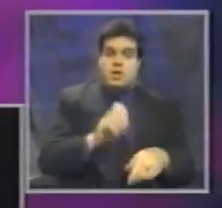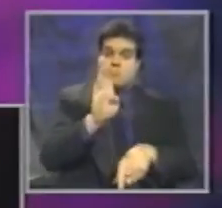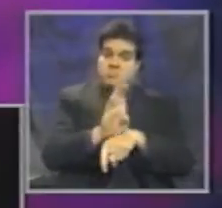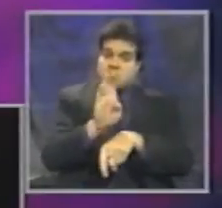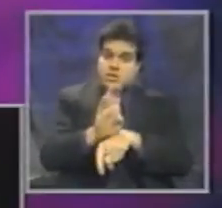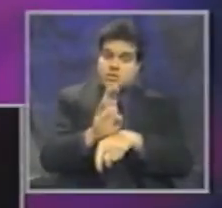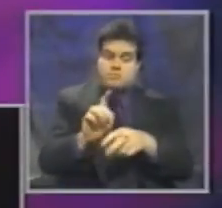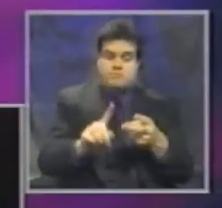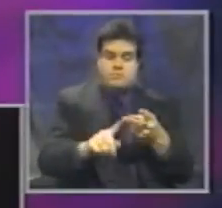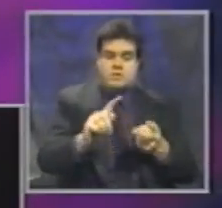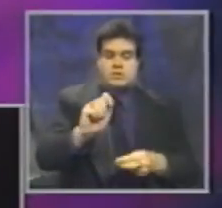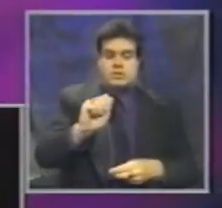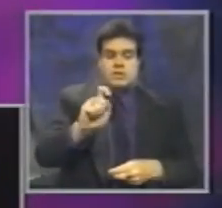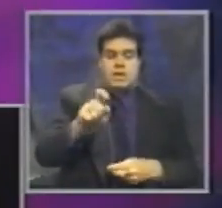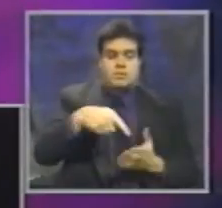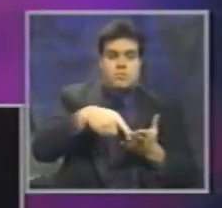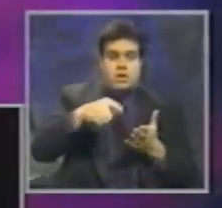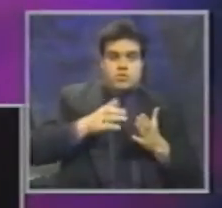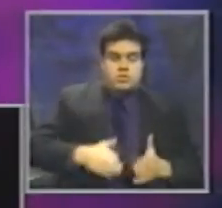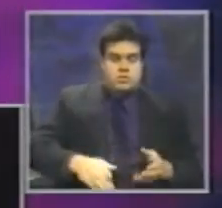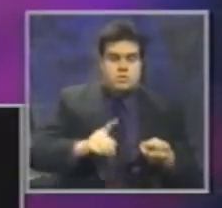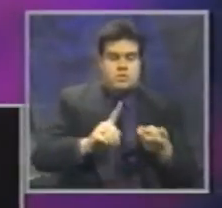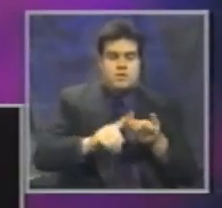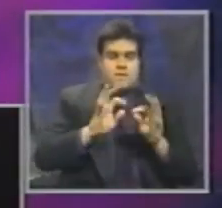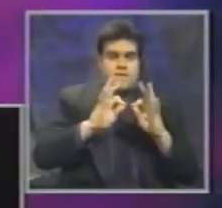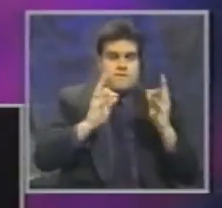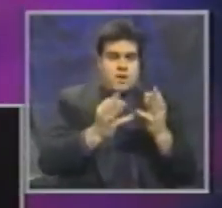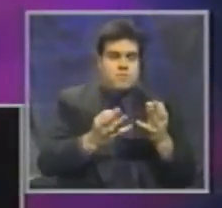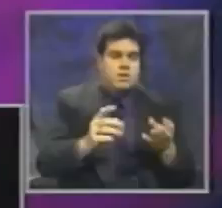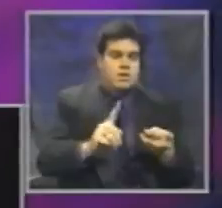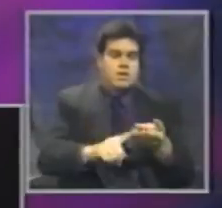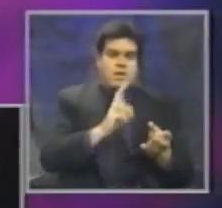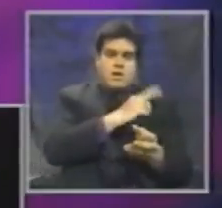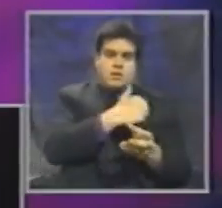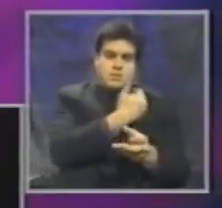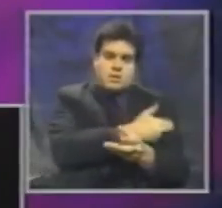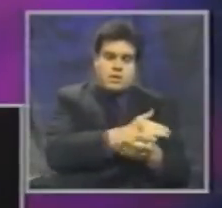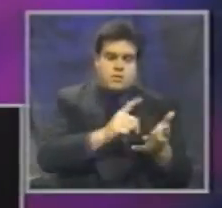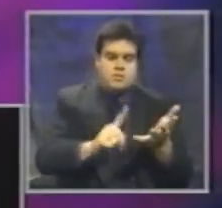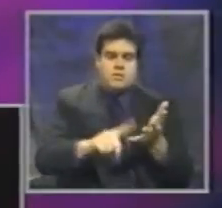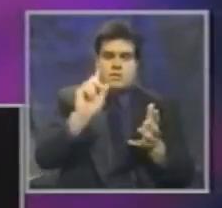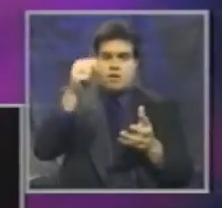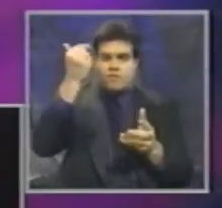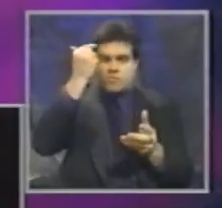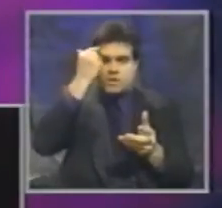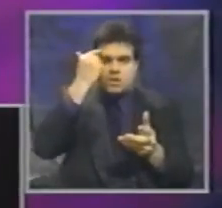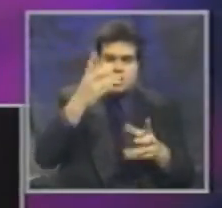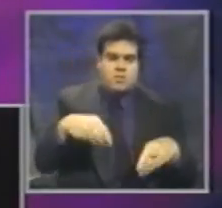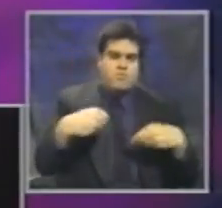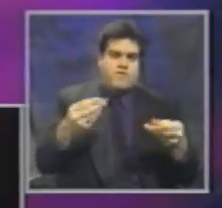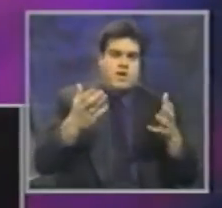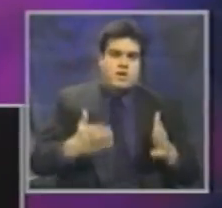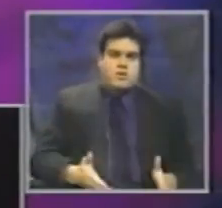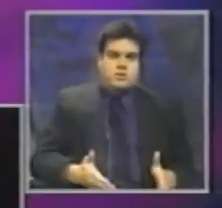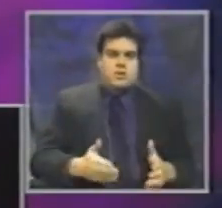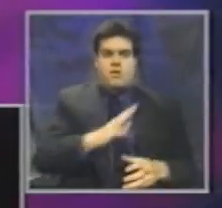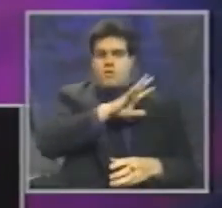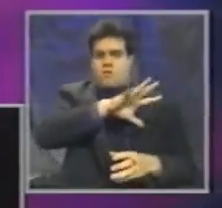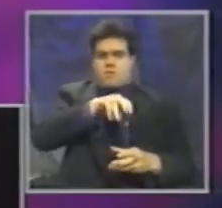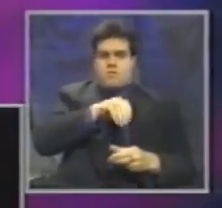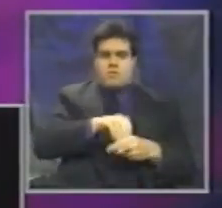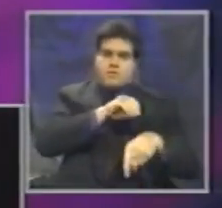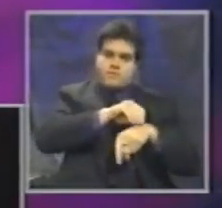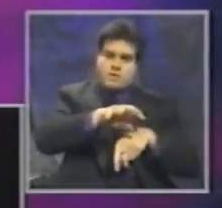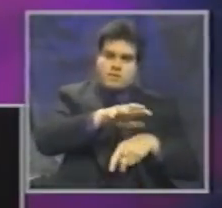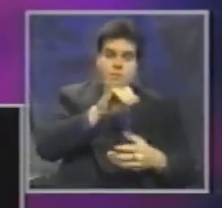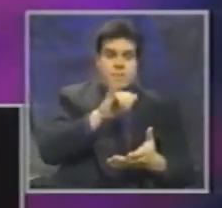taxpayers are affected, families, health care systems and providers and governments. And the trouble is, it's getting worse. The easy gains